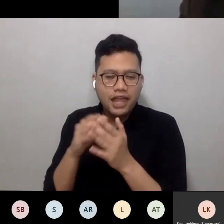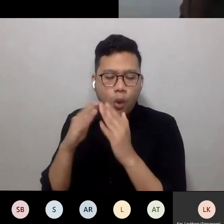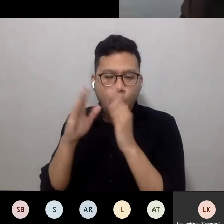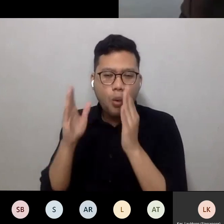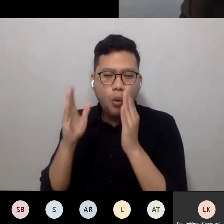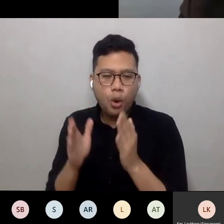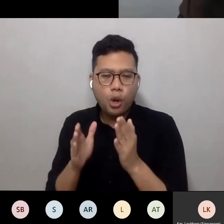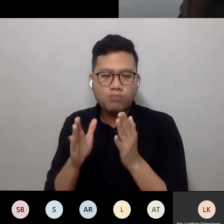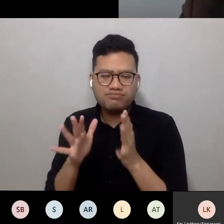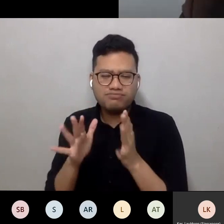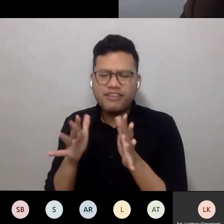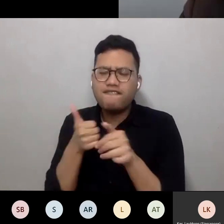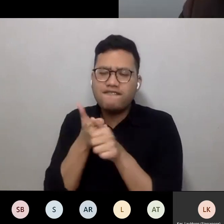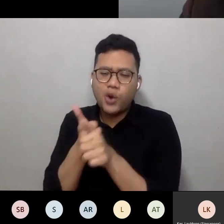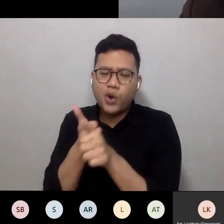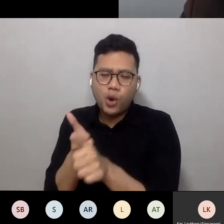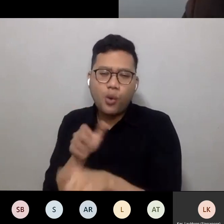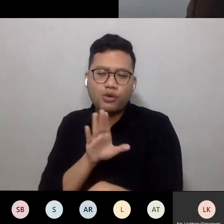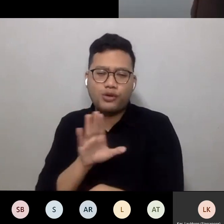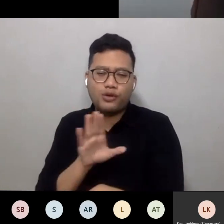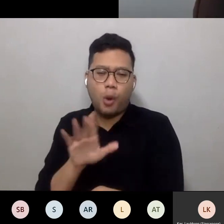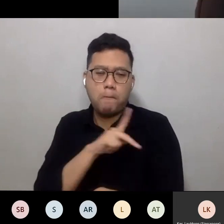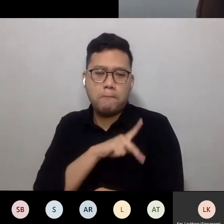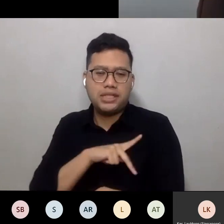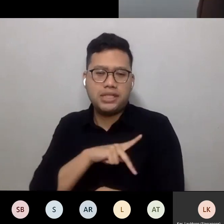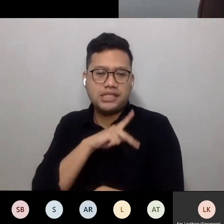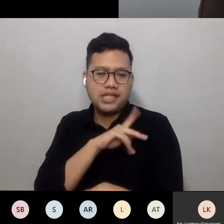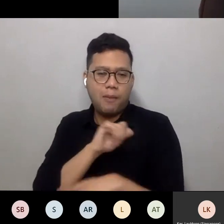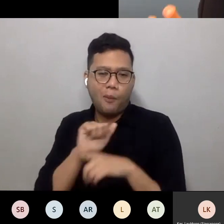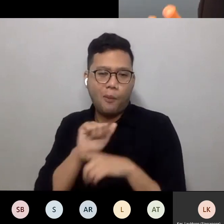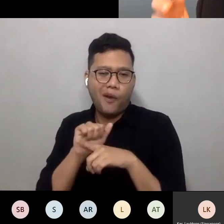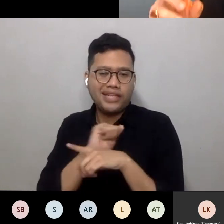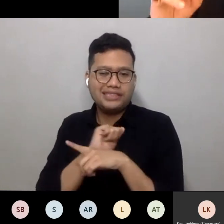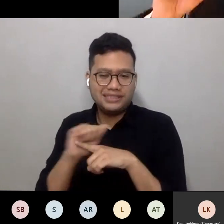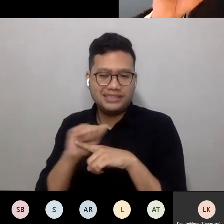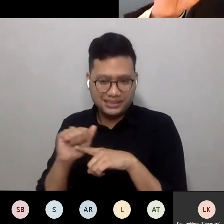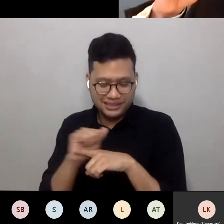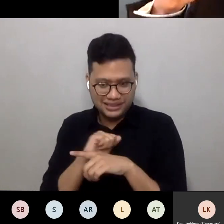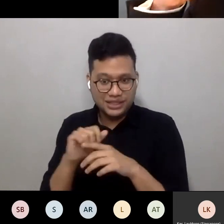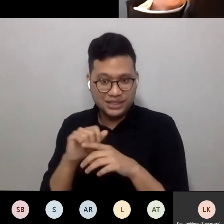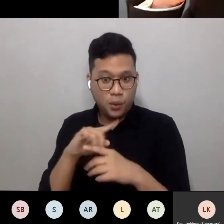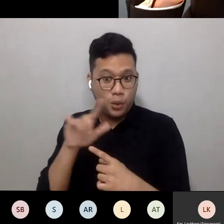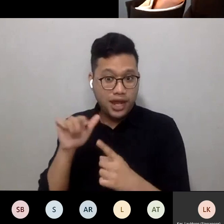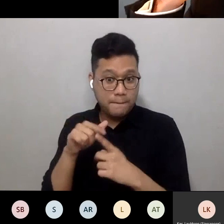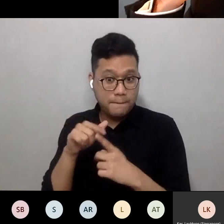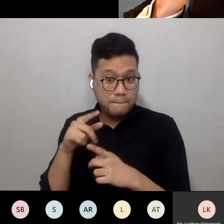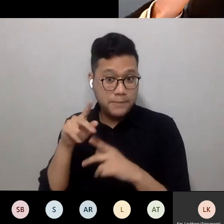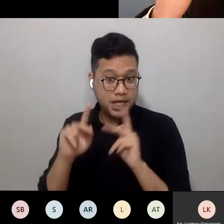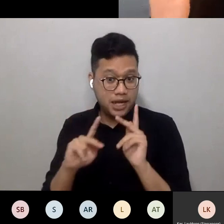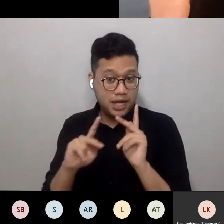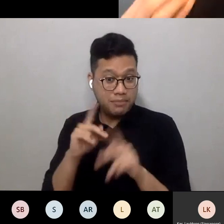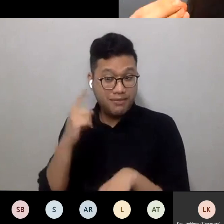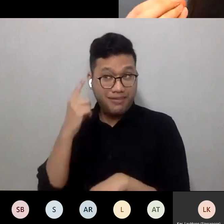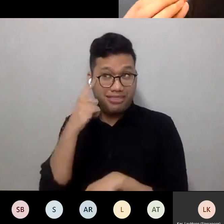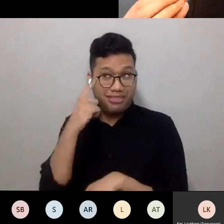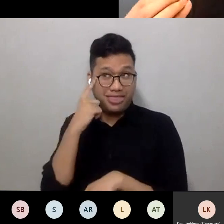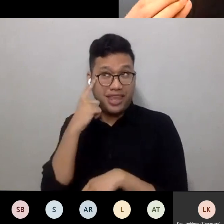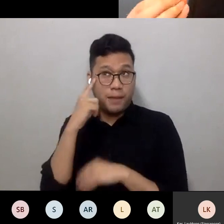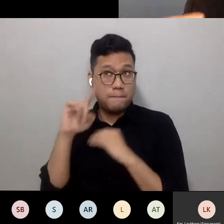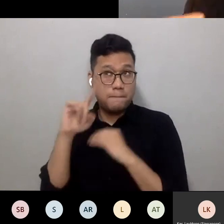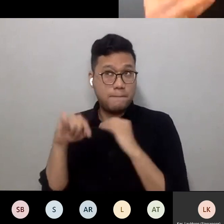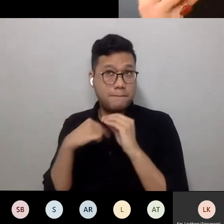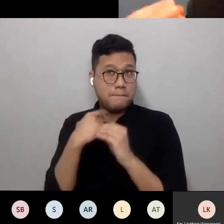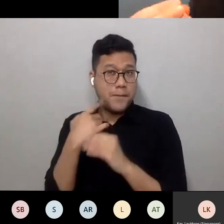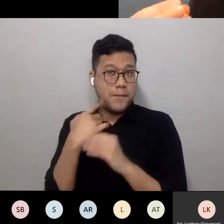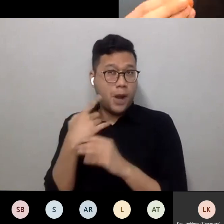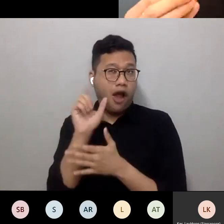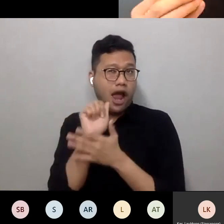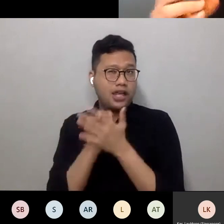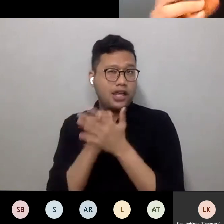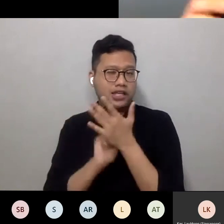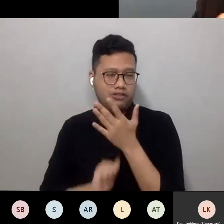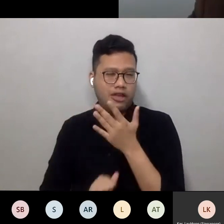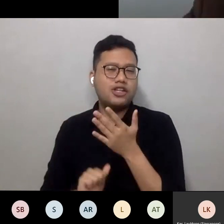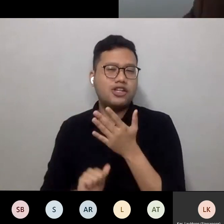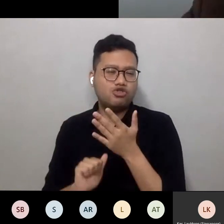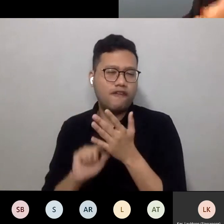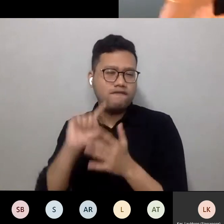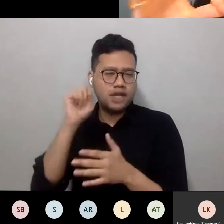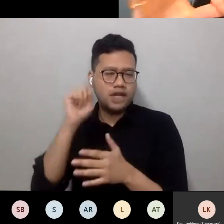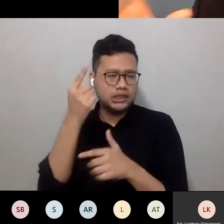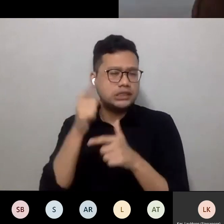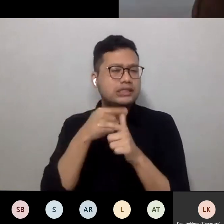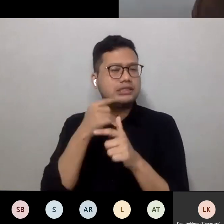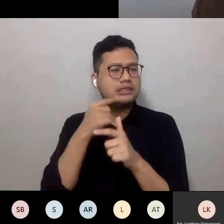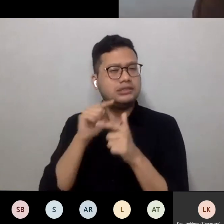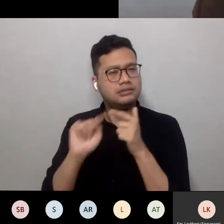the physical places. I think that when people sort of think of architecture coming first and then